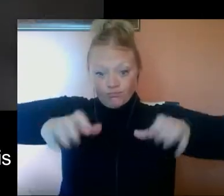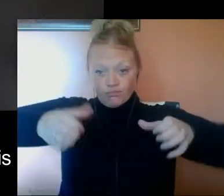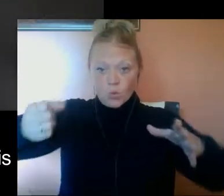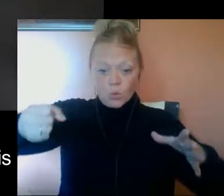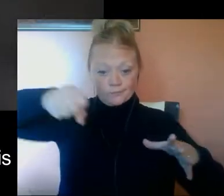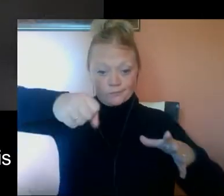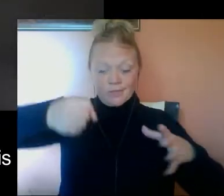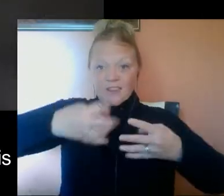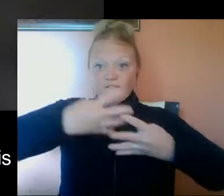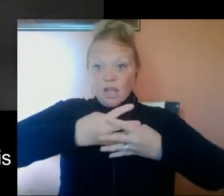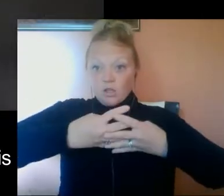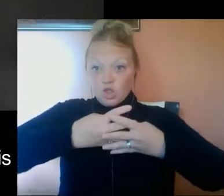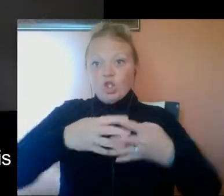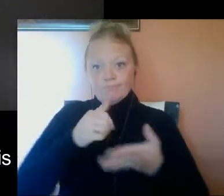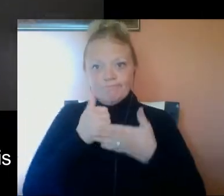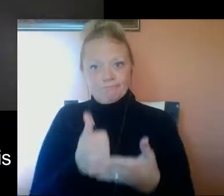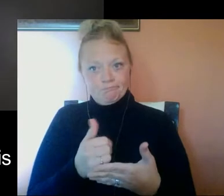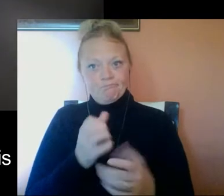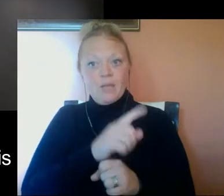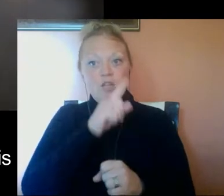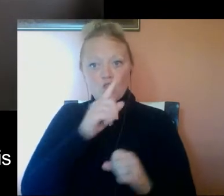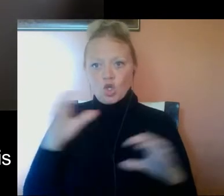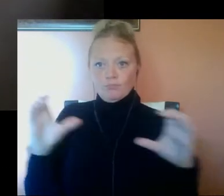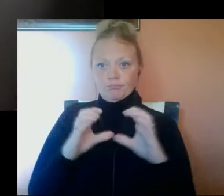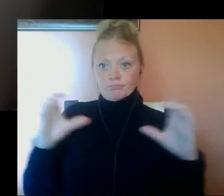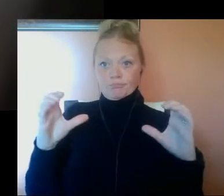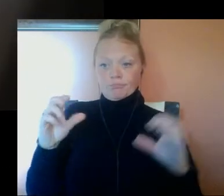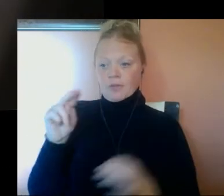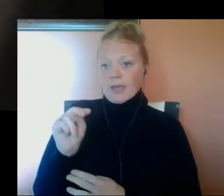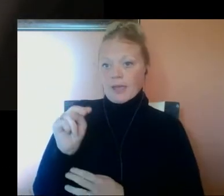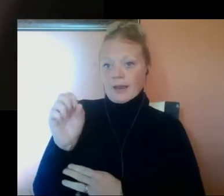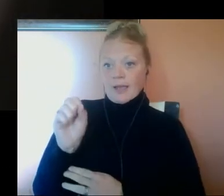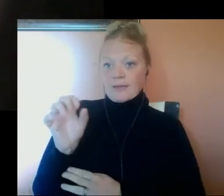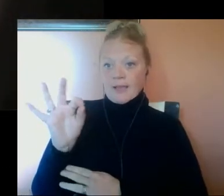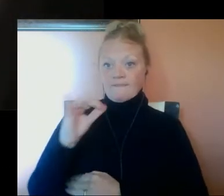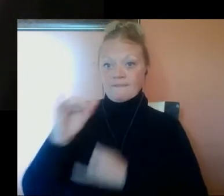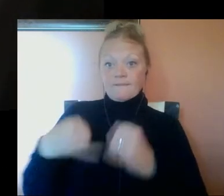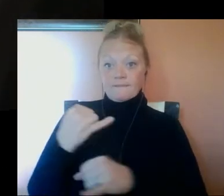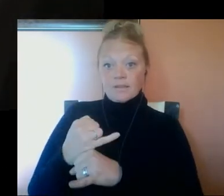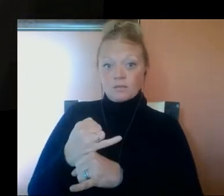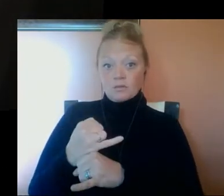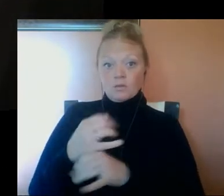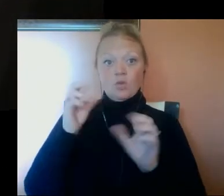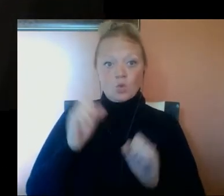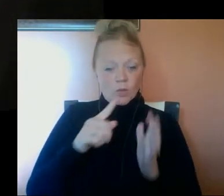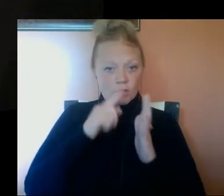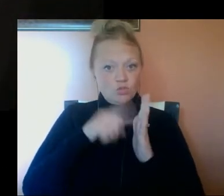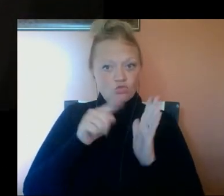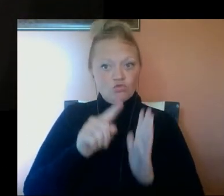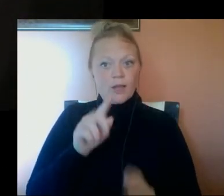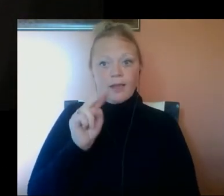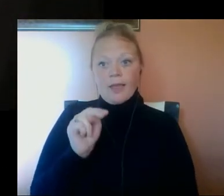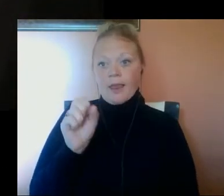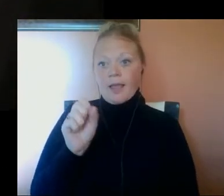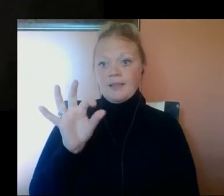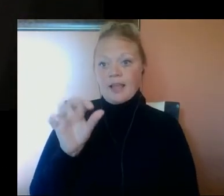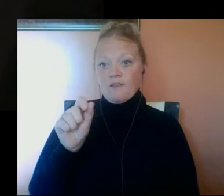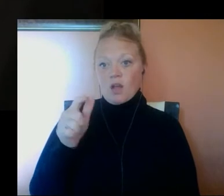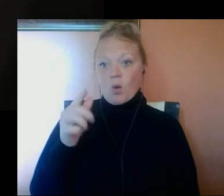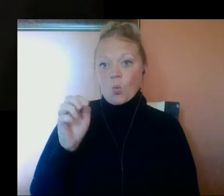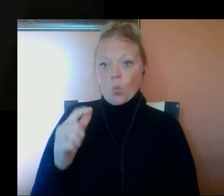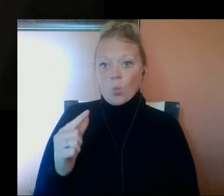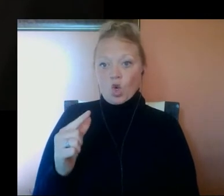or water pitcher filters can help, but make sure it is certified by NSF International by visiting NSF